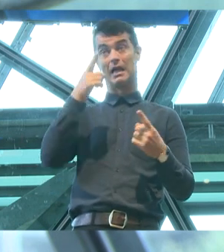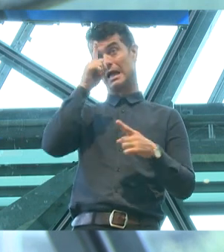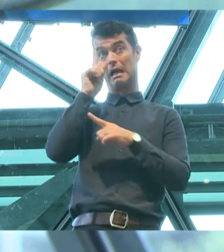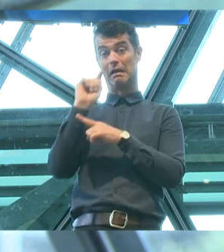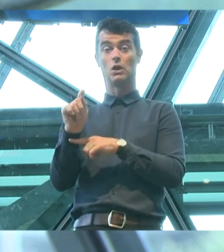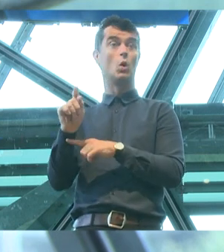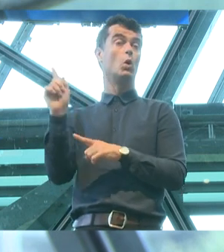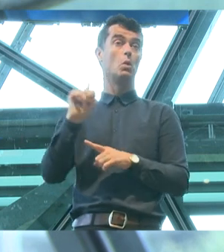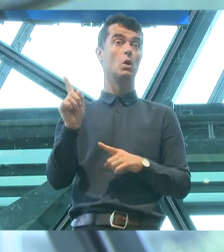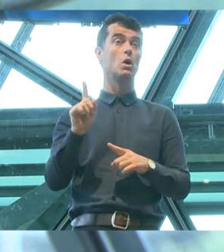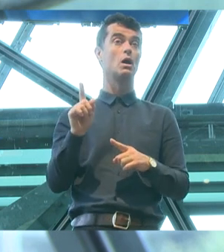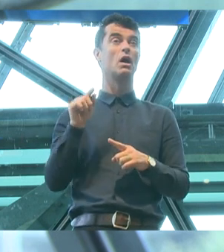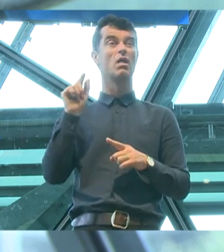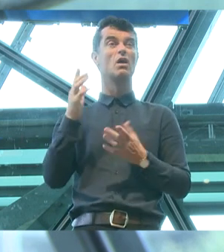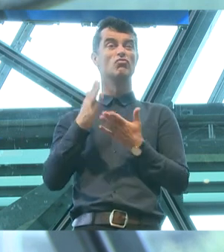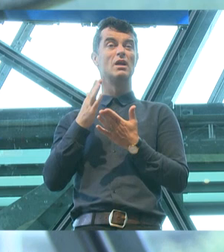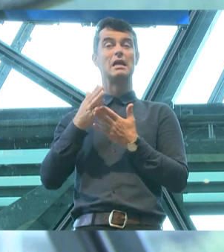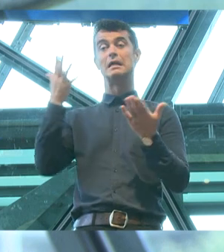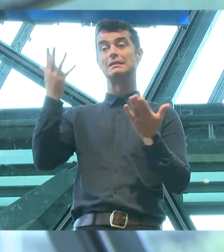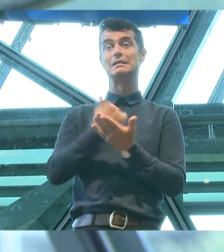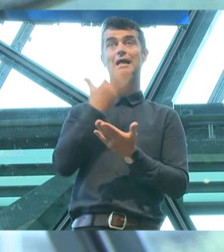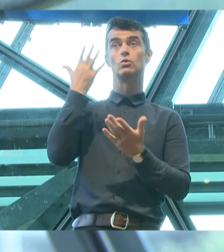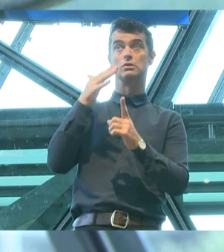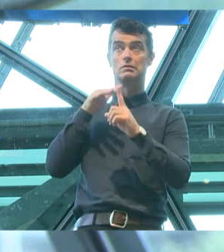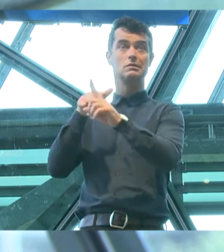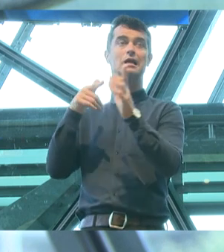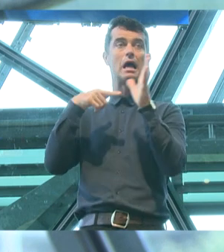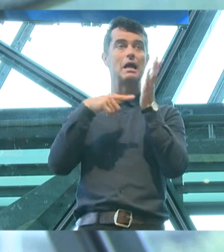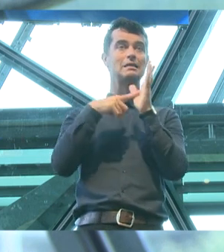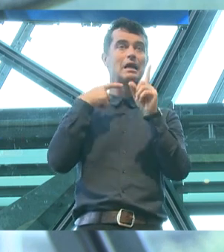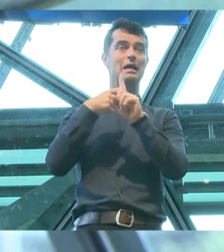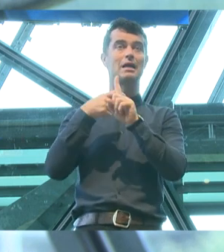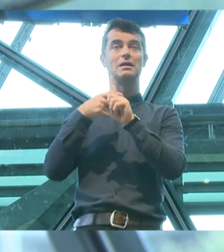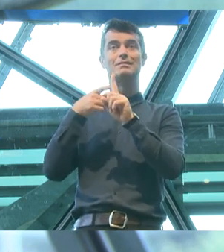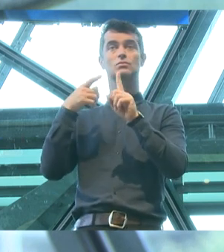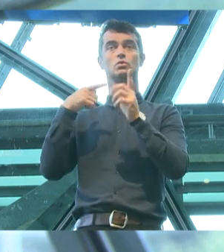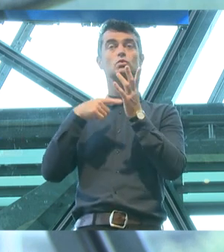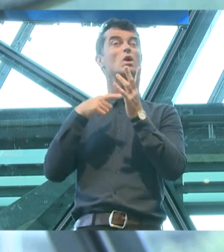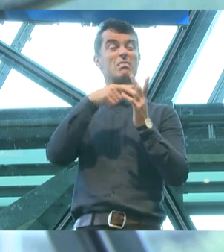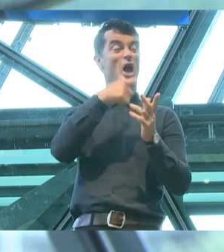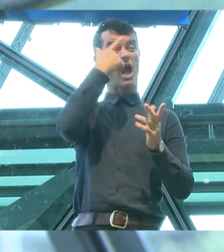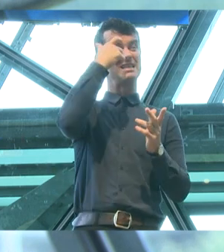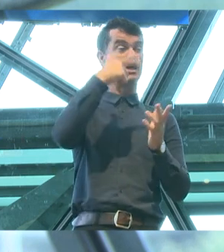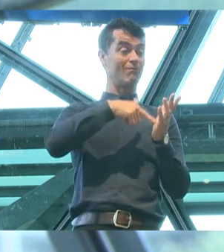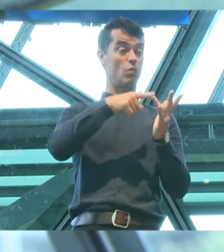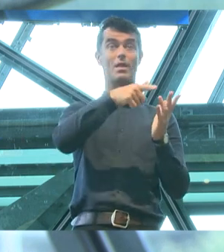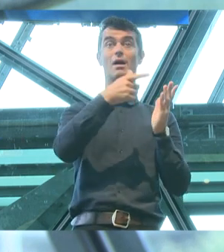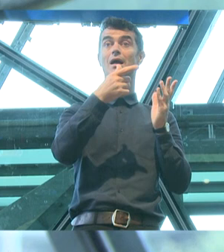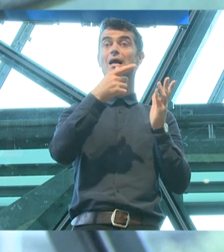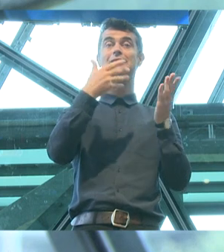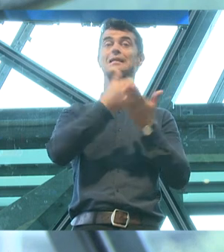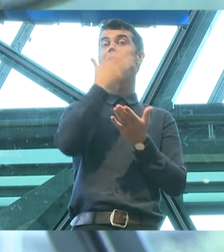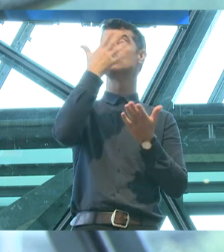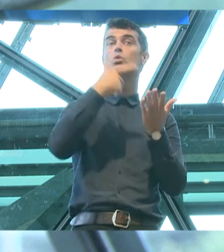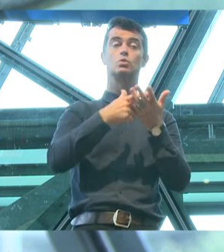ways the attacks on safe schools, this independently designed initiative designed to help teachers to protect kids, those